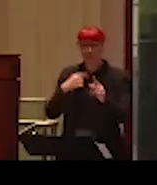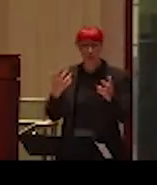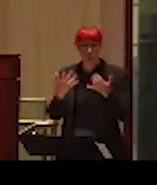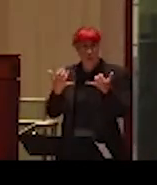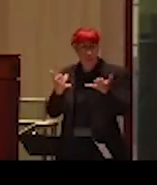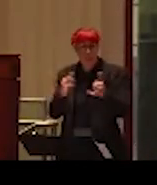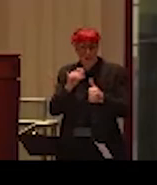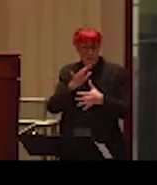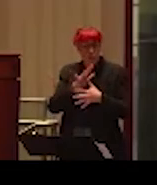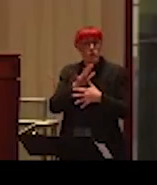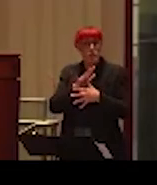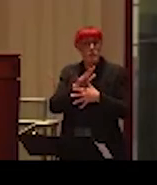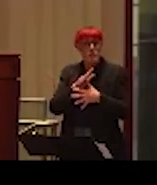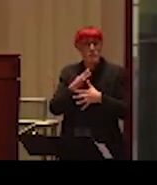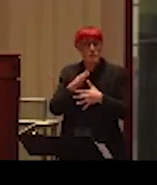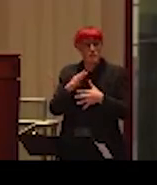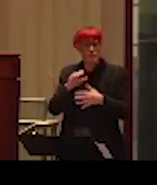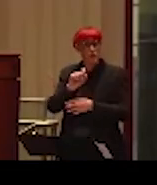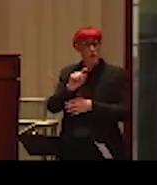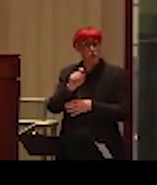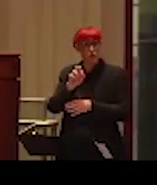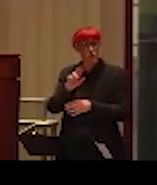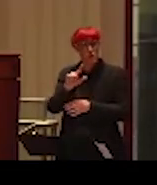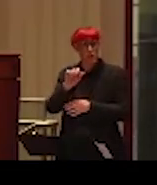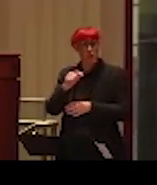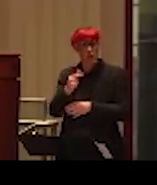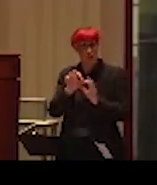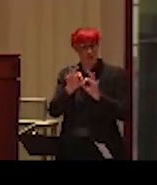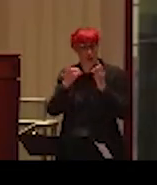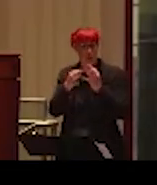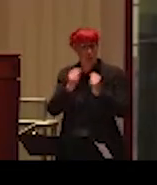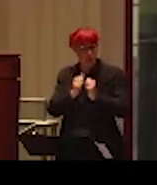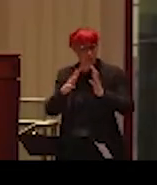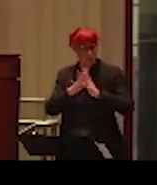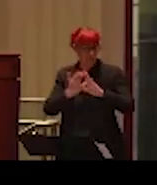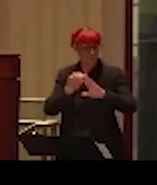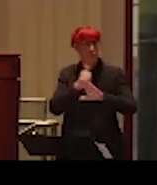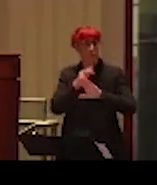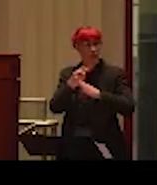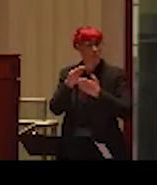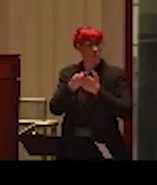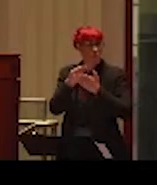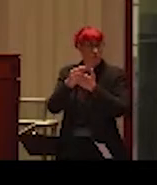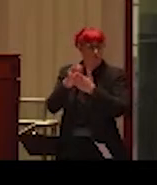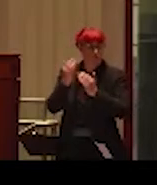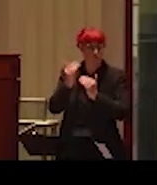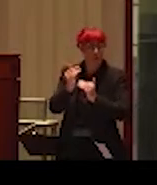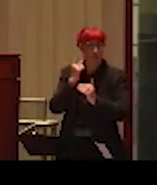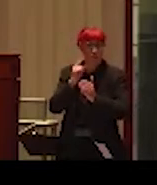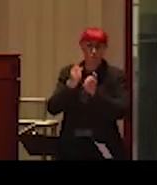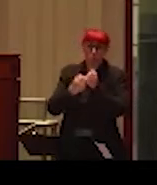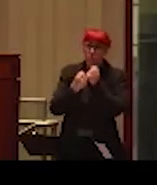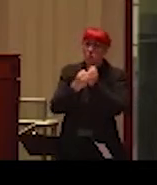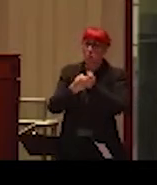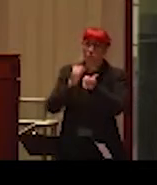First of all, I'd like to thank the Stirling family for establishing this endowment to support brave research that